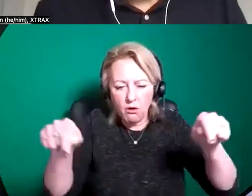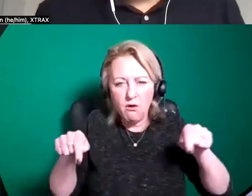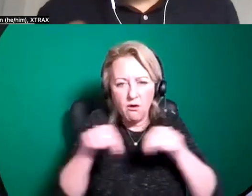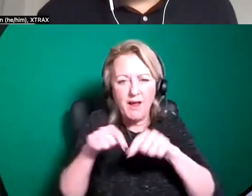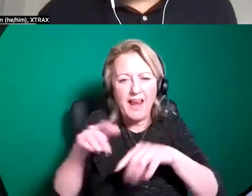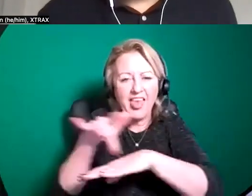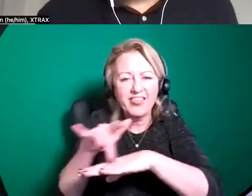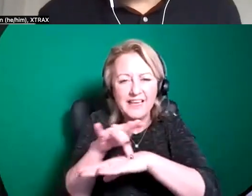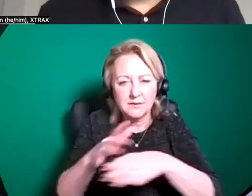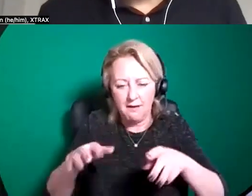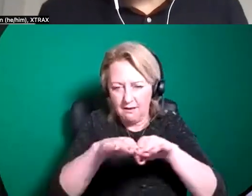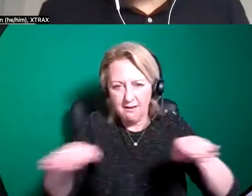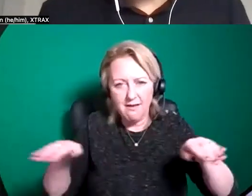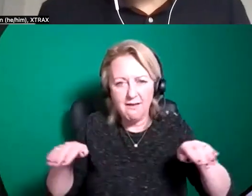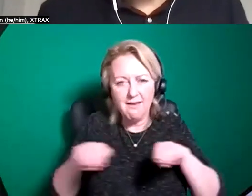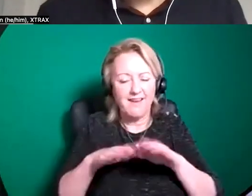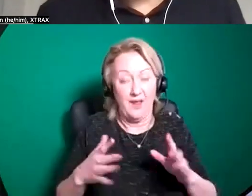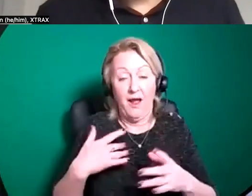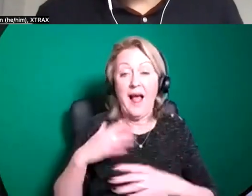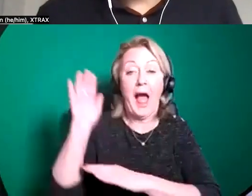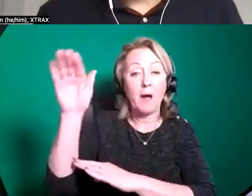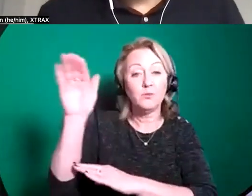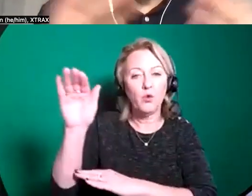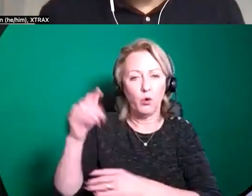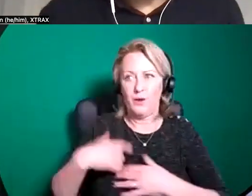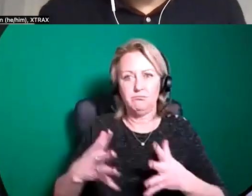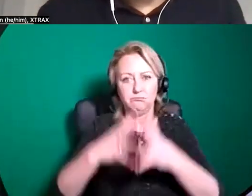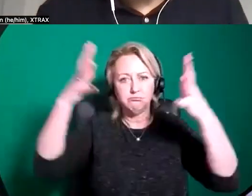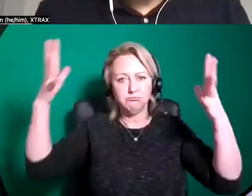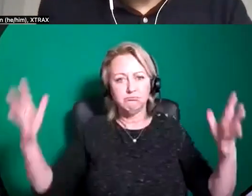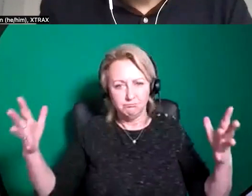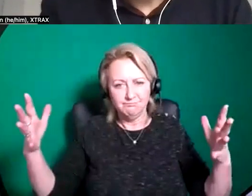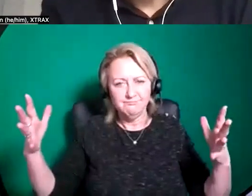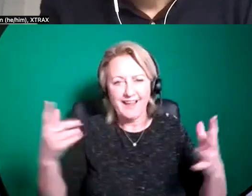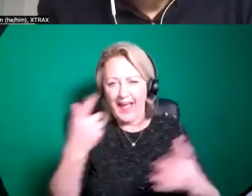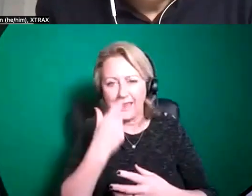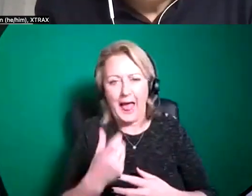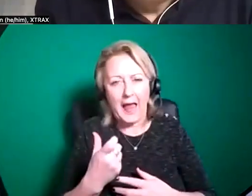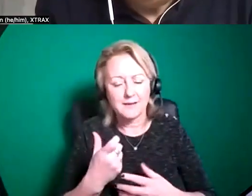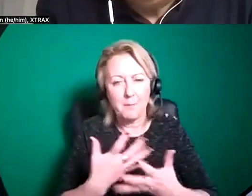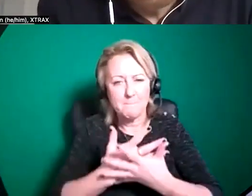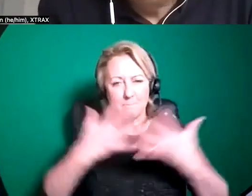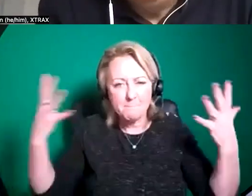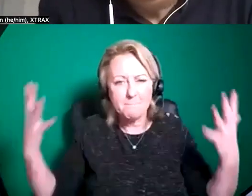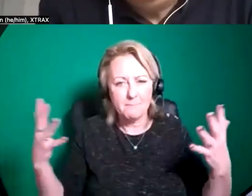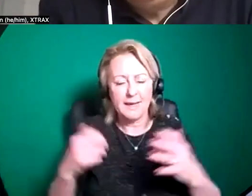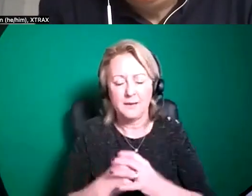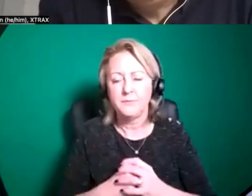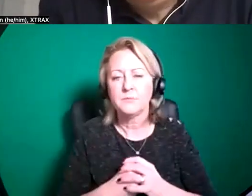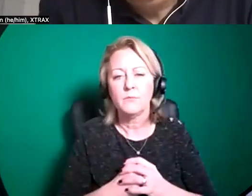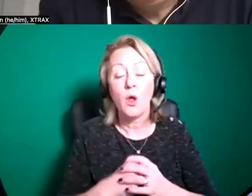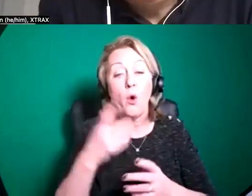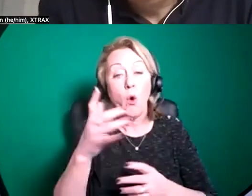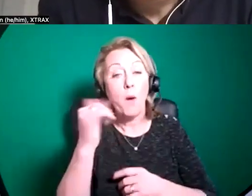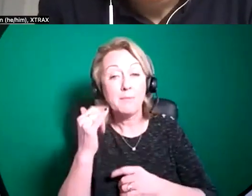and you can find that in the outdoors we get things which are very kind of large-scale shows um and you might see a